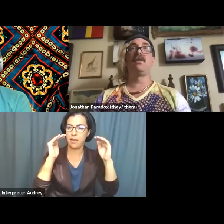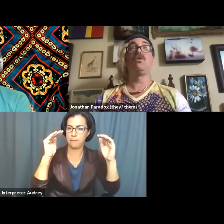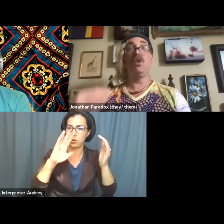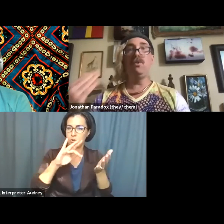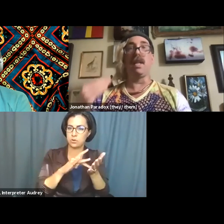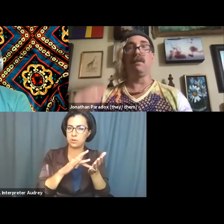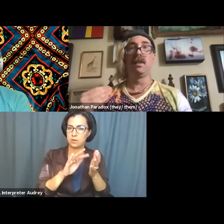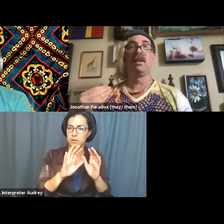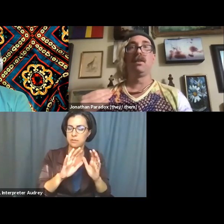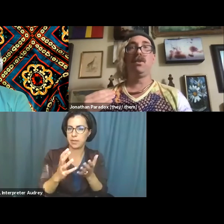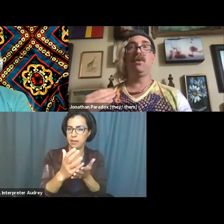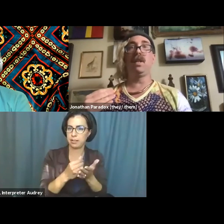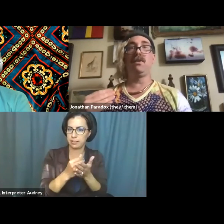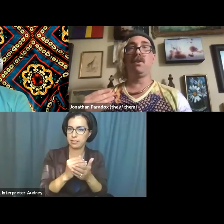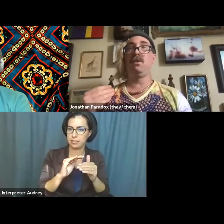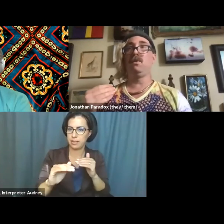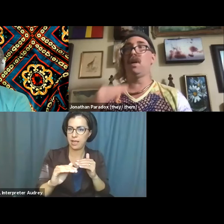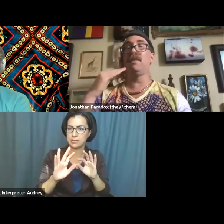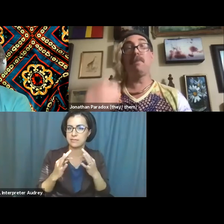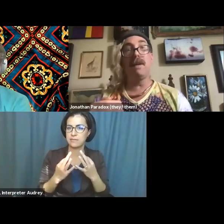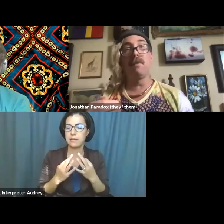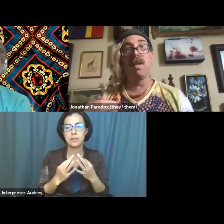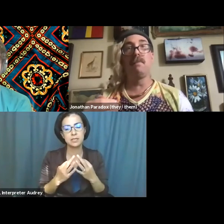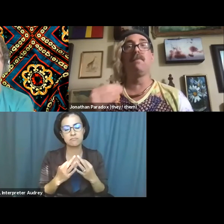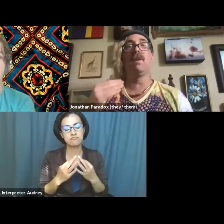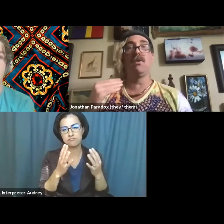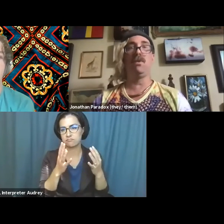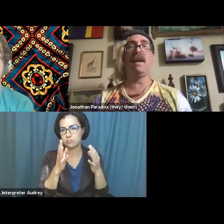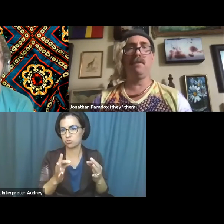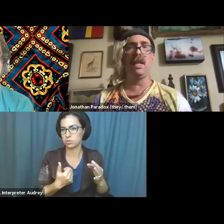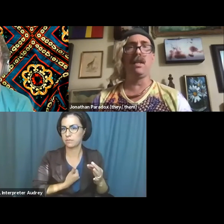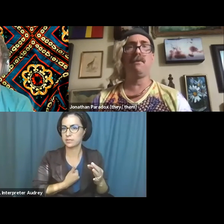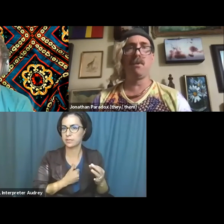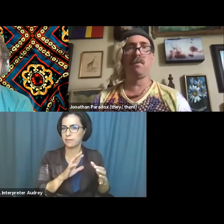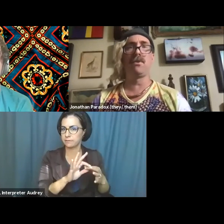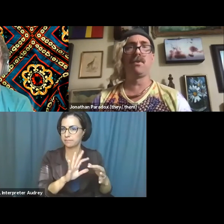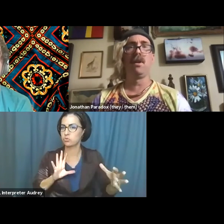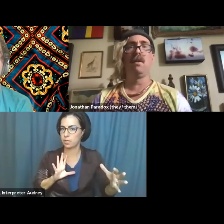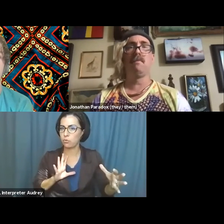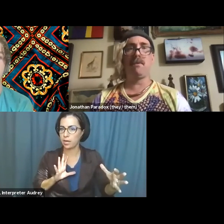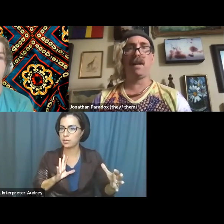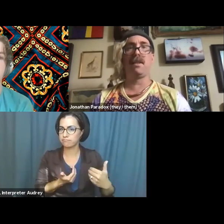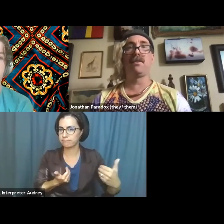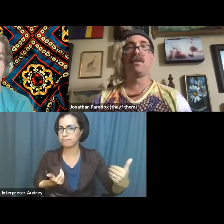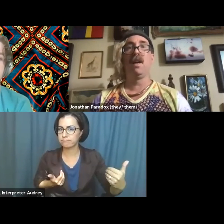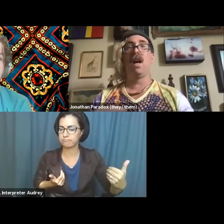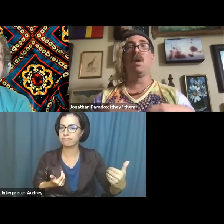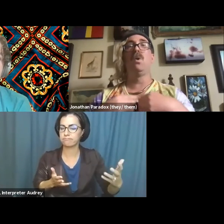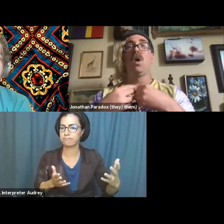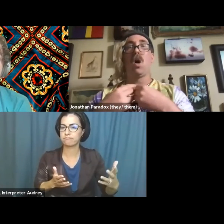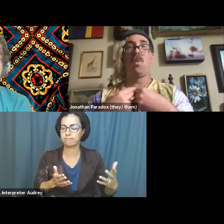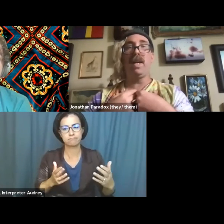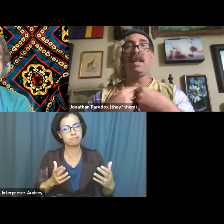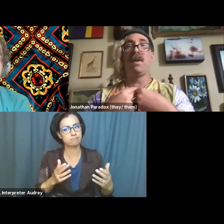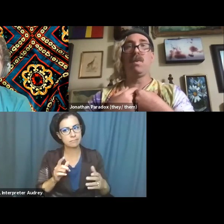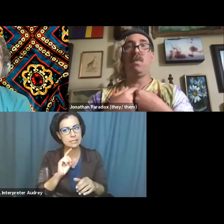and choosing, choosing to, uh, separate from them also definitely informs my practice. Um,